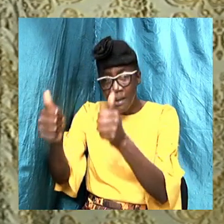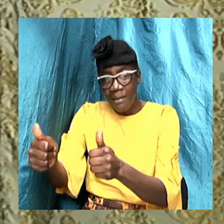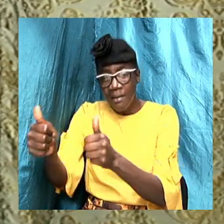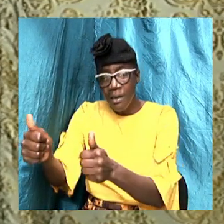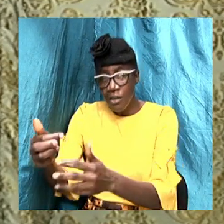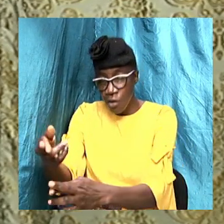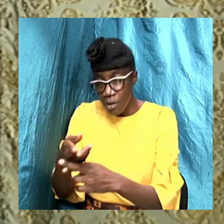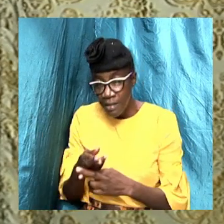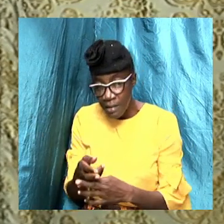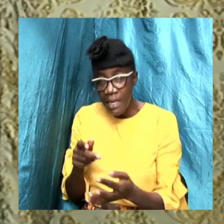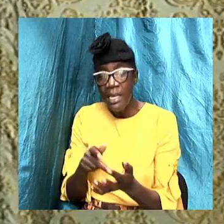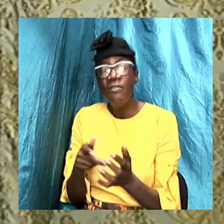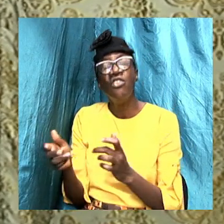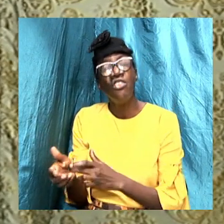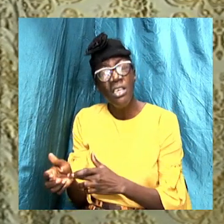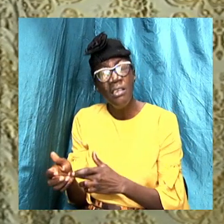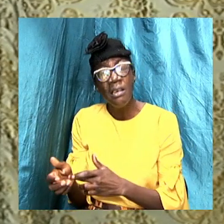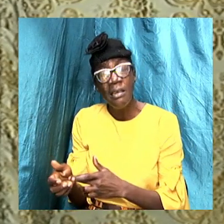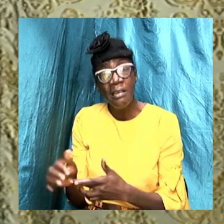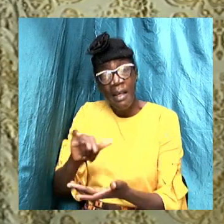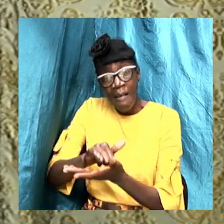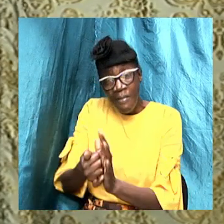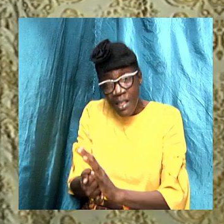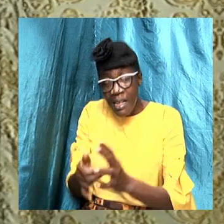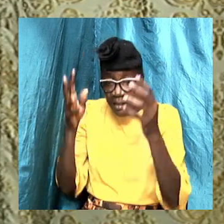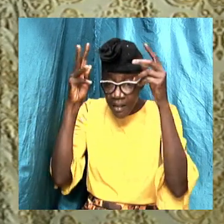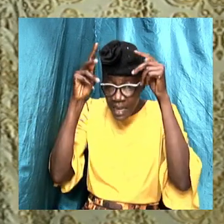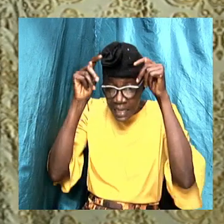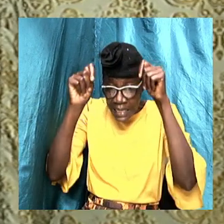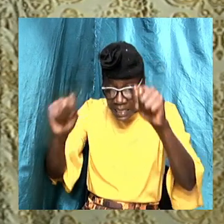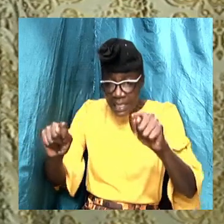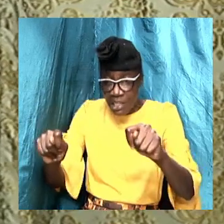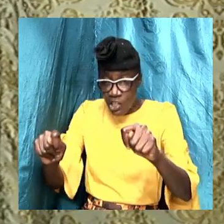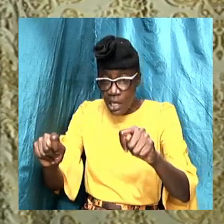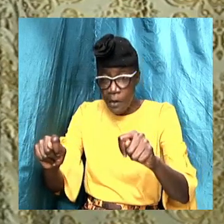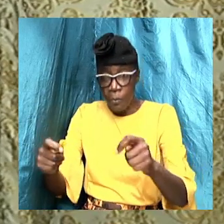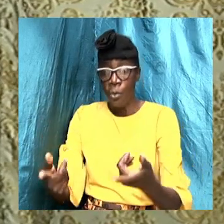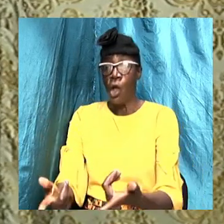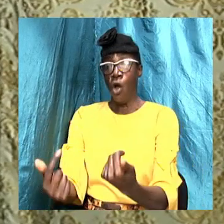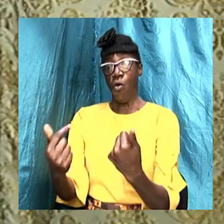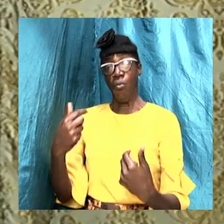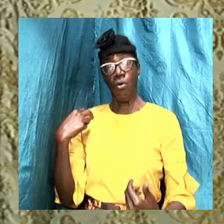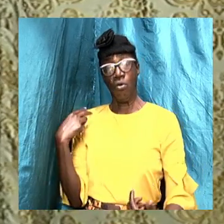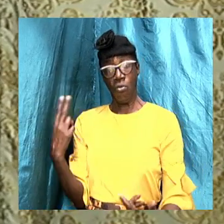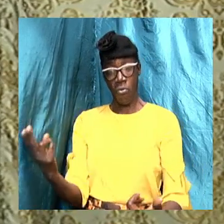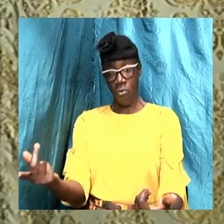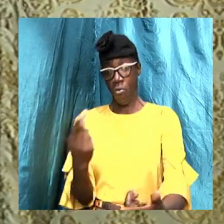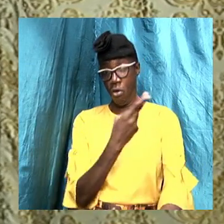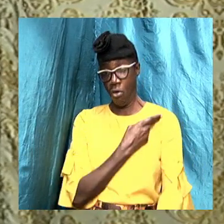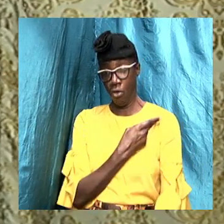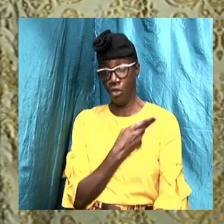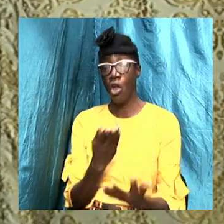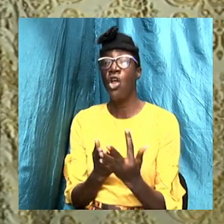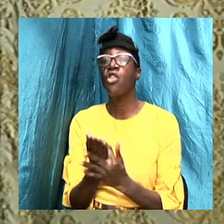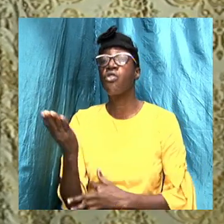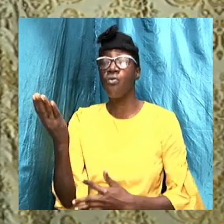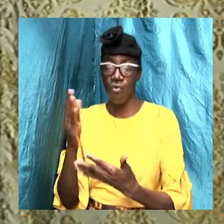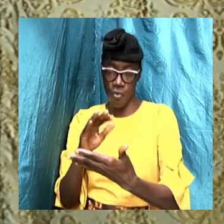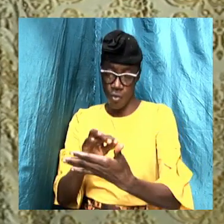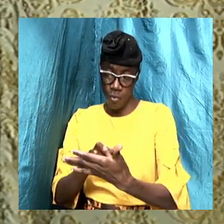And then these teachings, they then relate to us, they then taught us, you know, through the scriptures,